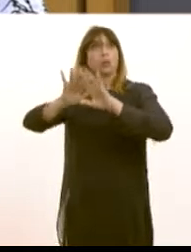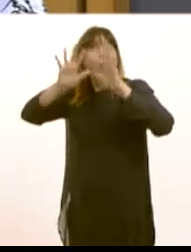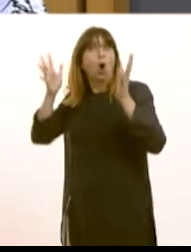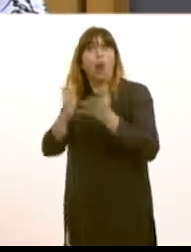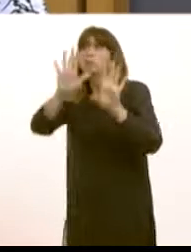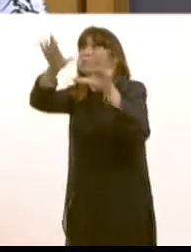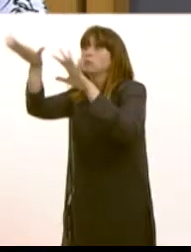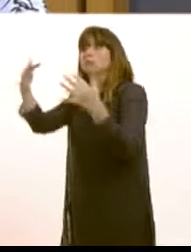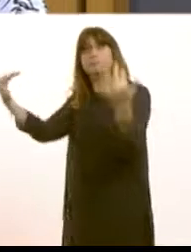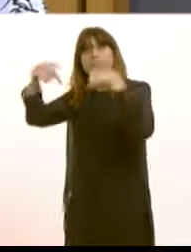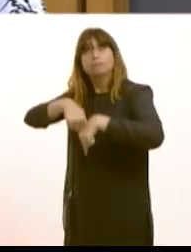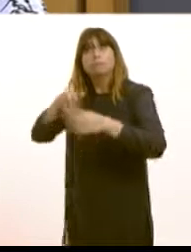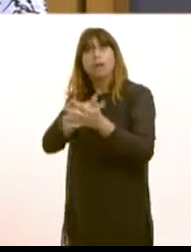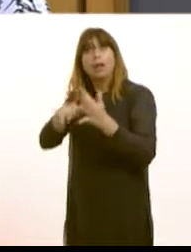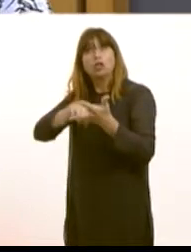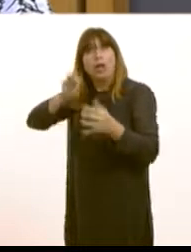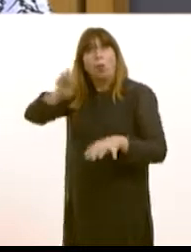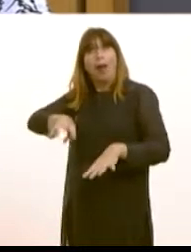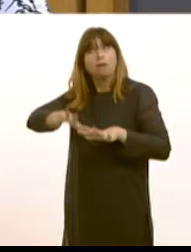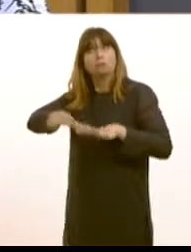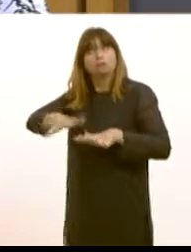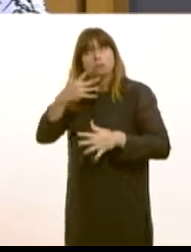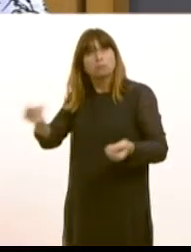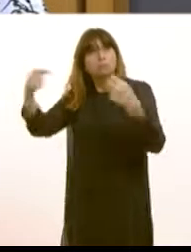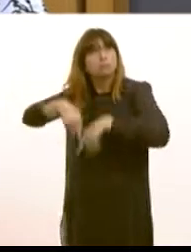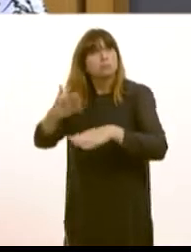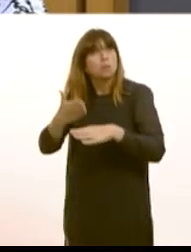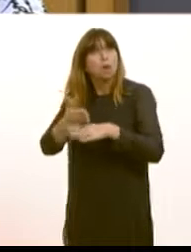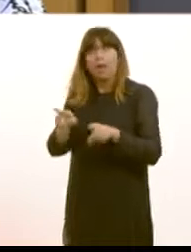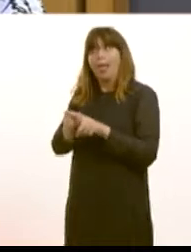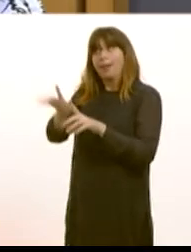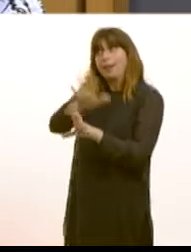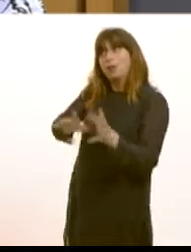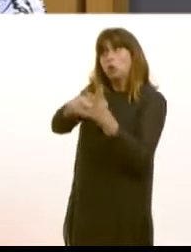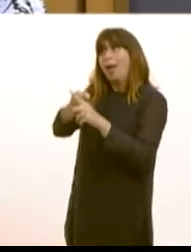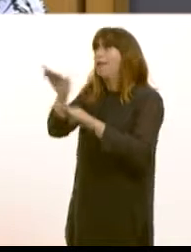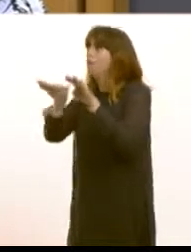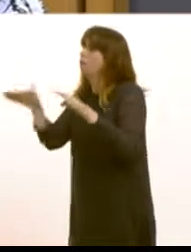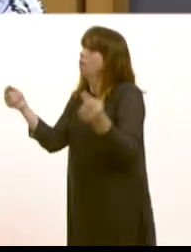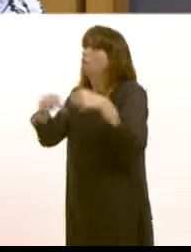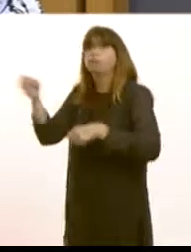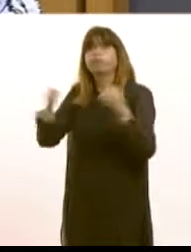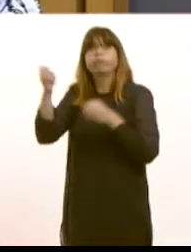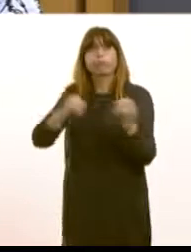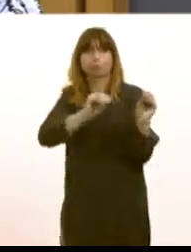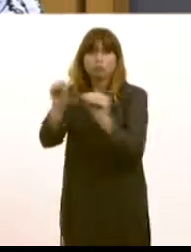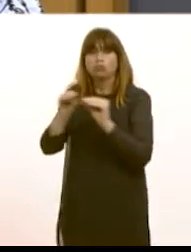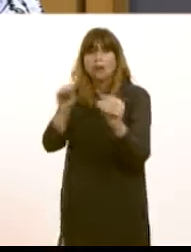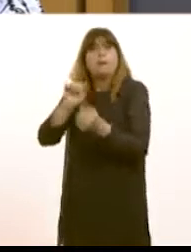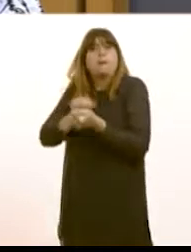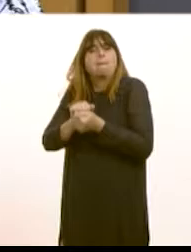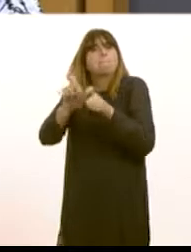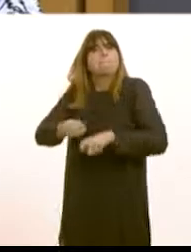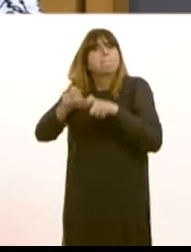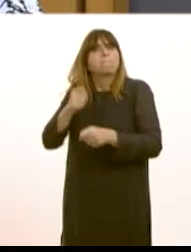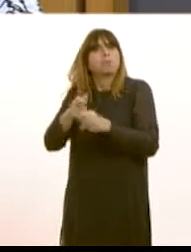an attractive place to work. And that that work would include recruitment and training and retention of